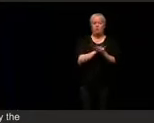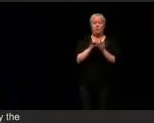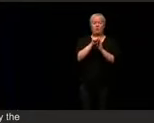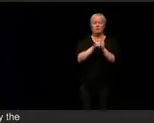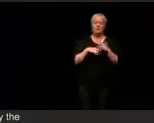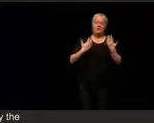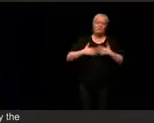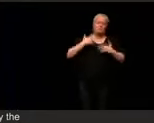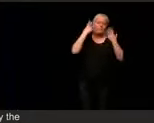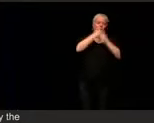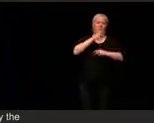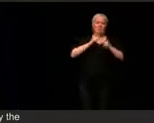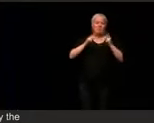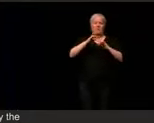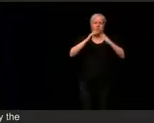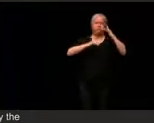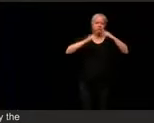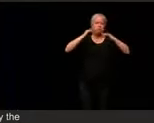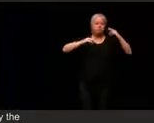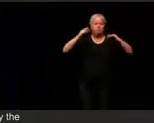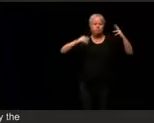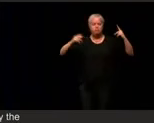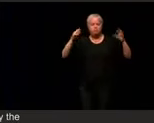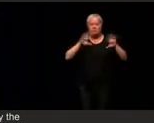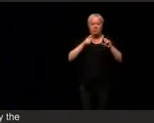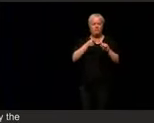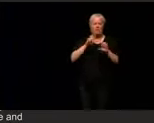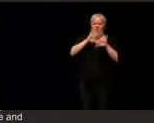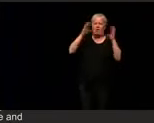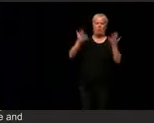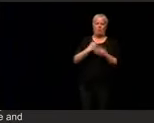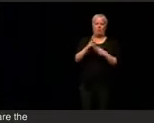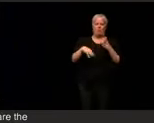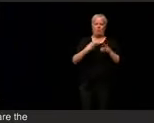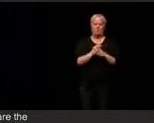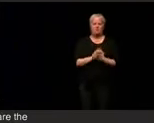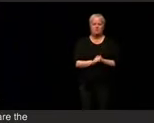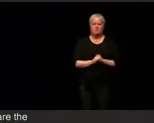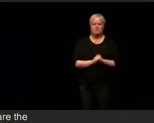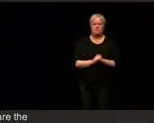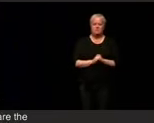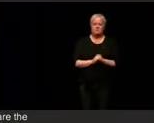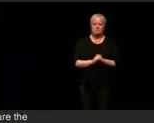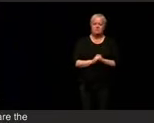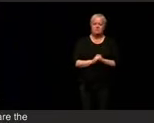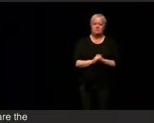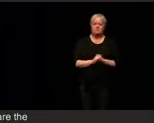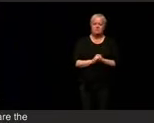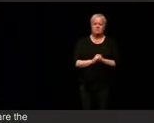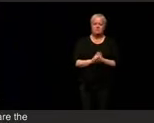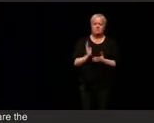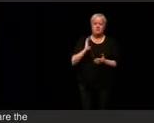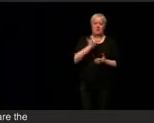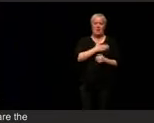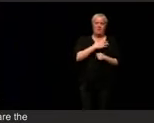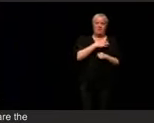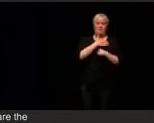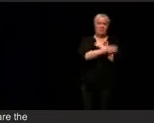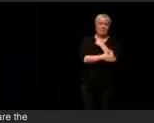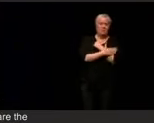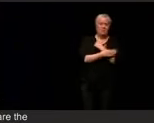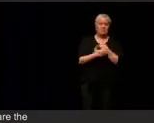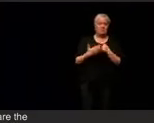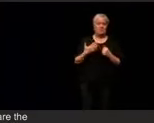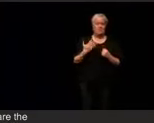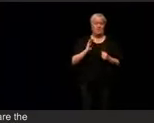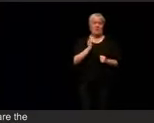over the world. We are a nation and a state of immigrants, some voluntary,